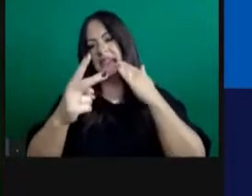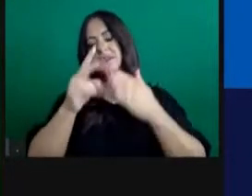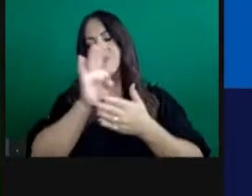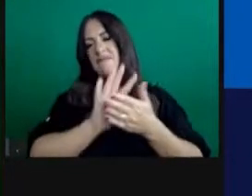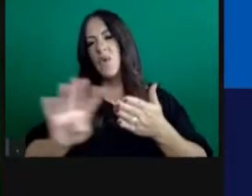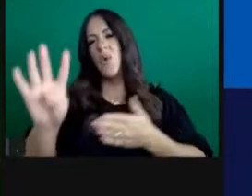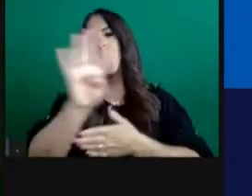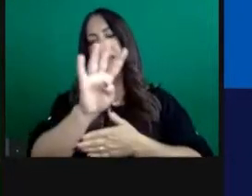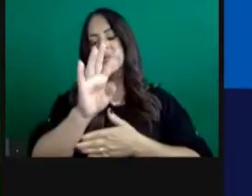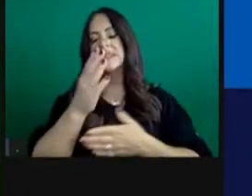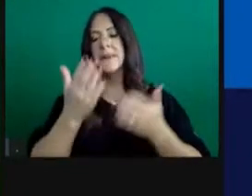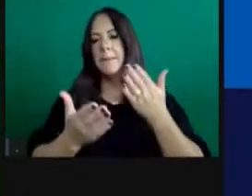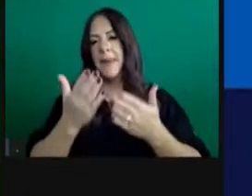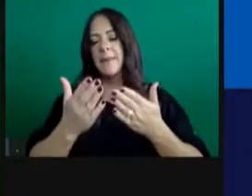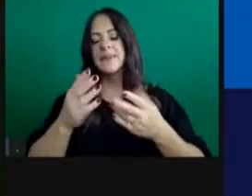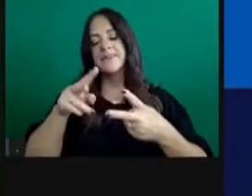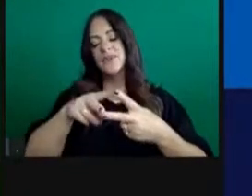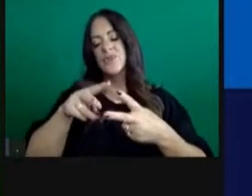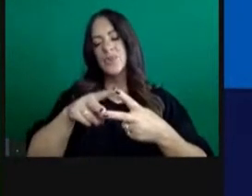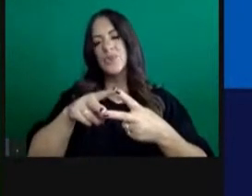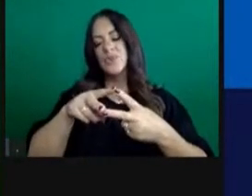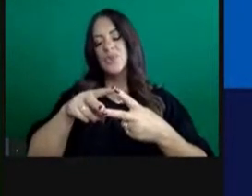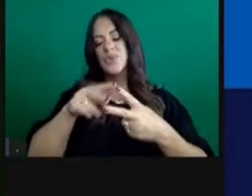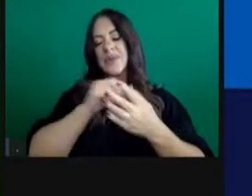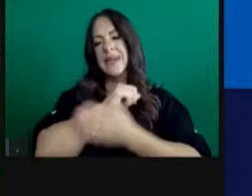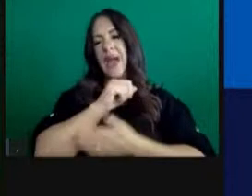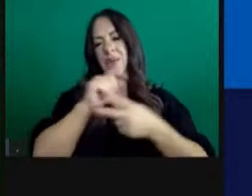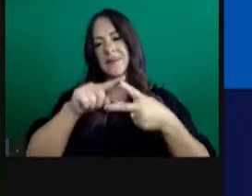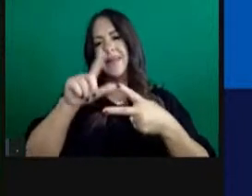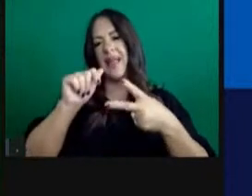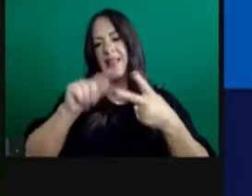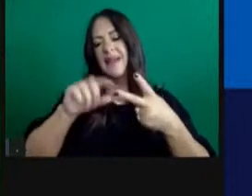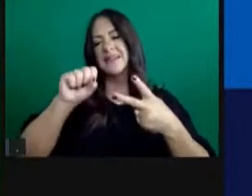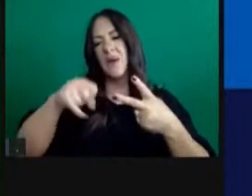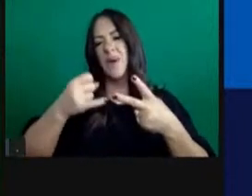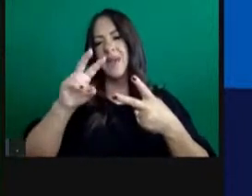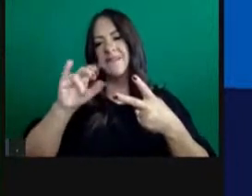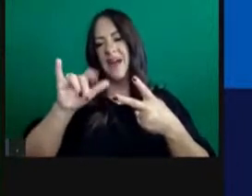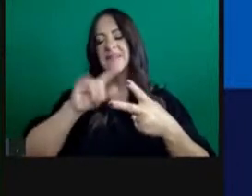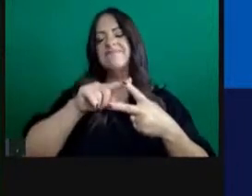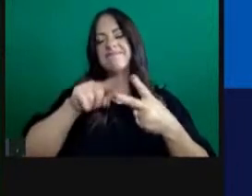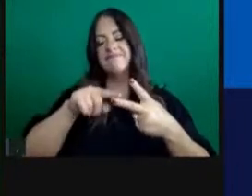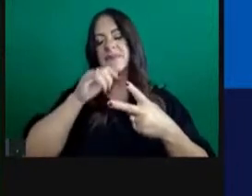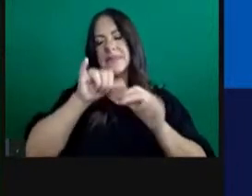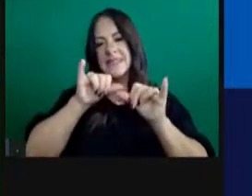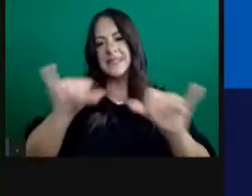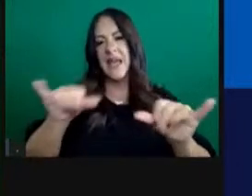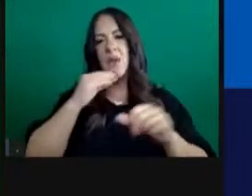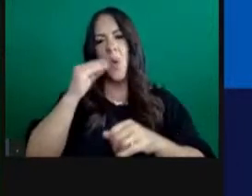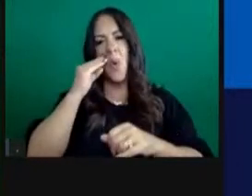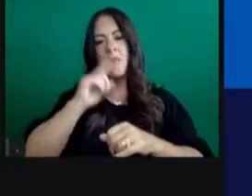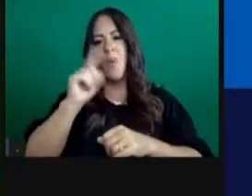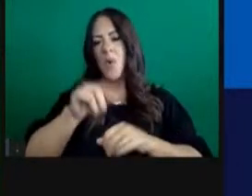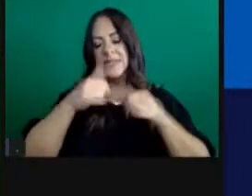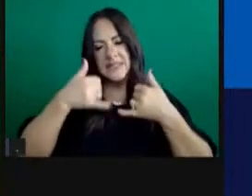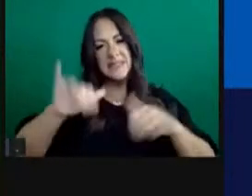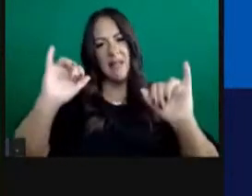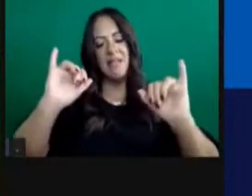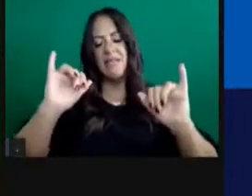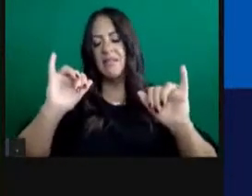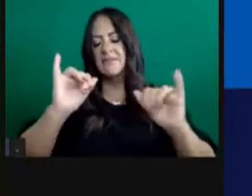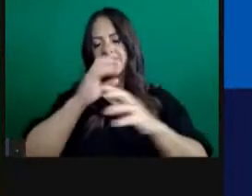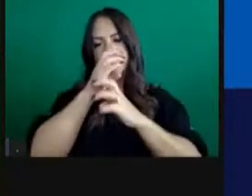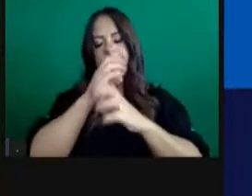15%. So they will remain under the order for the time being. We essentially are